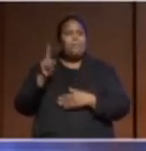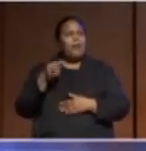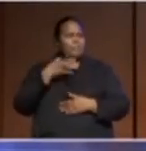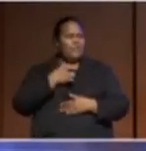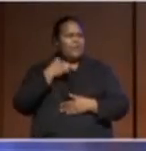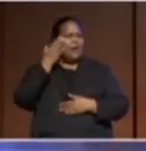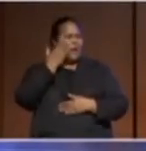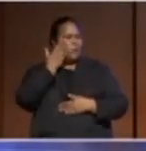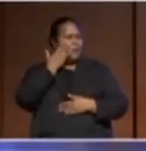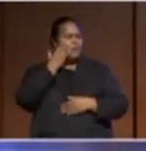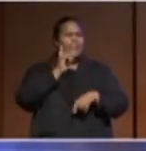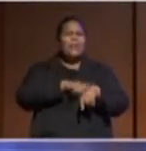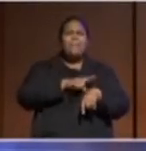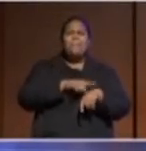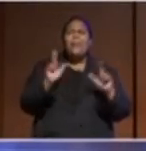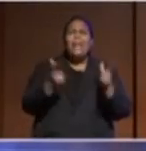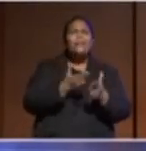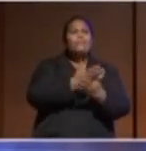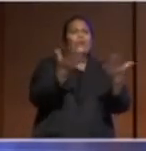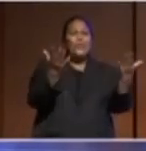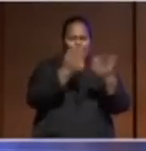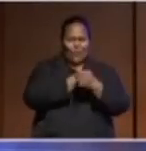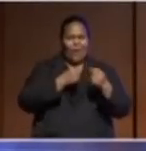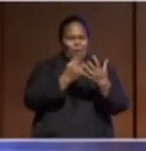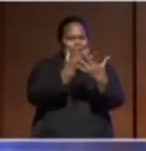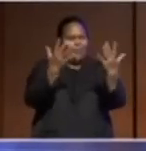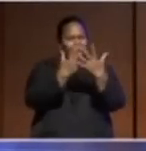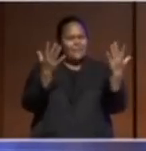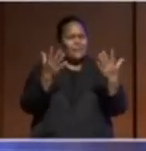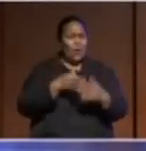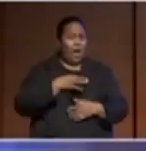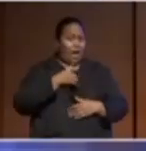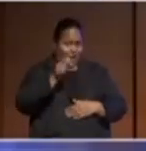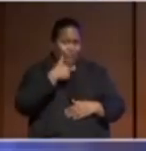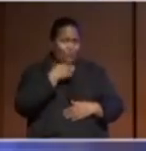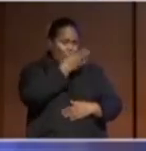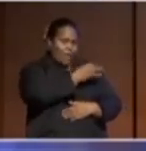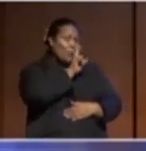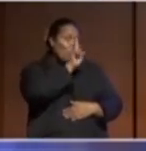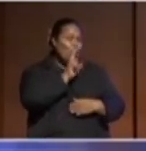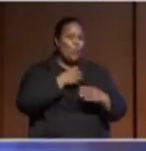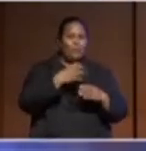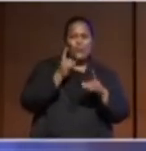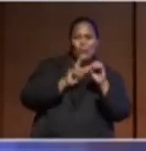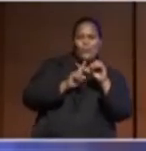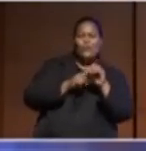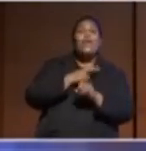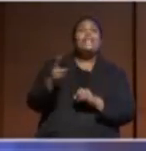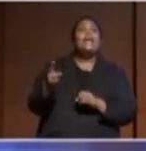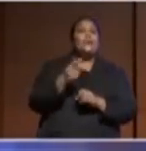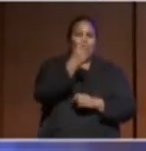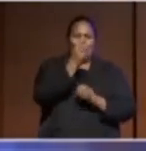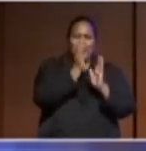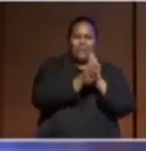it means less time for you, our audience. So, if you would just allow me to ask one more question of them, and they can all give us one minute